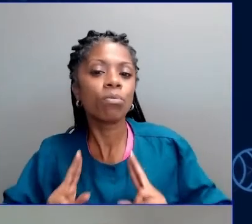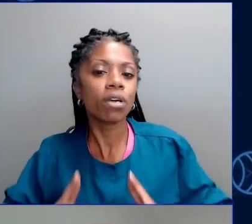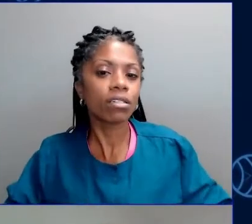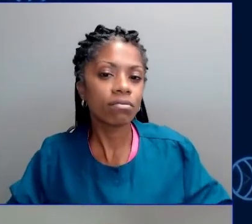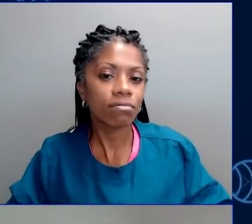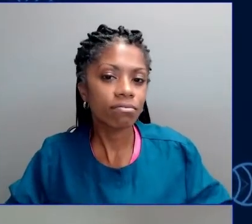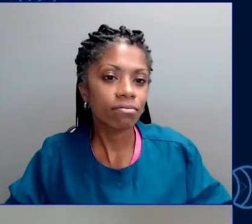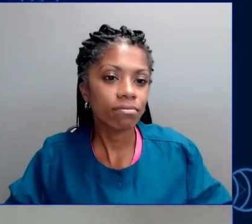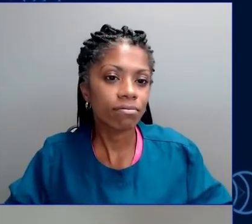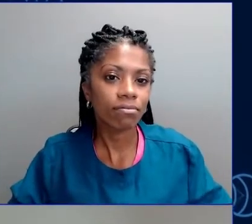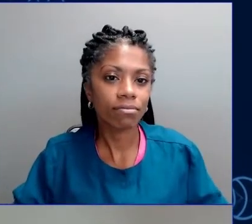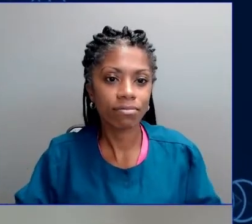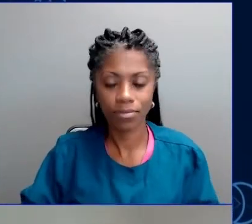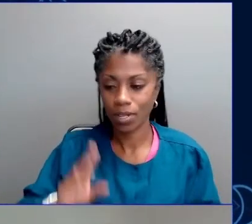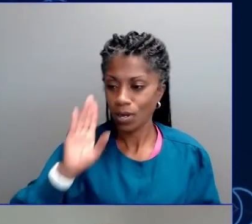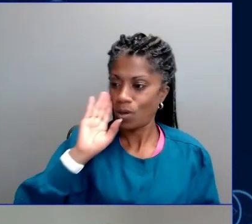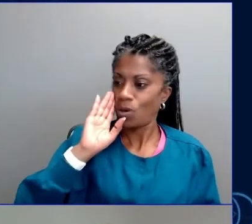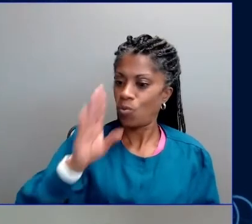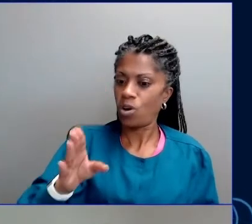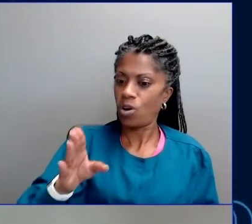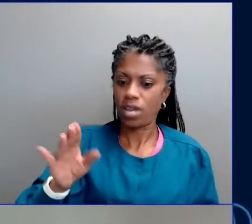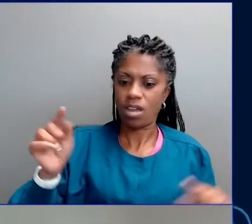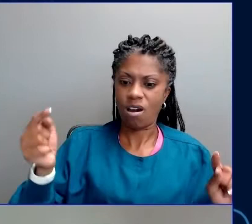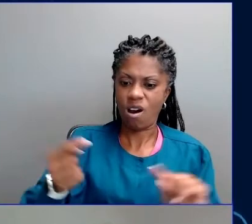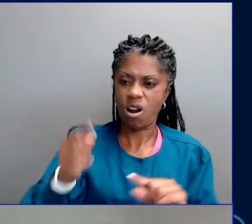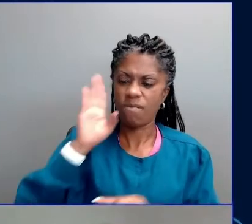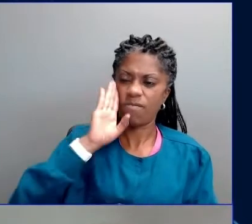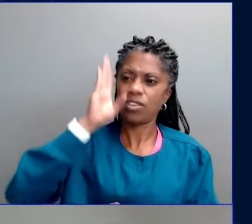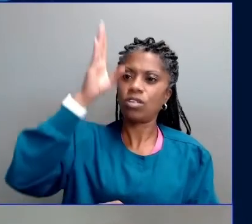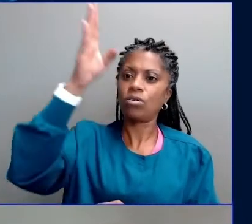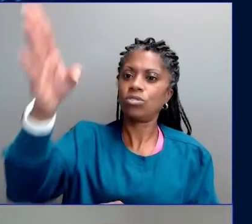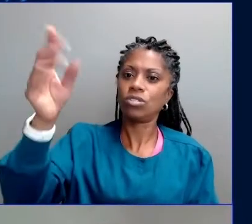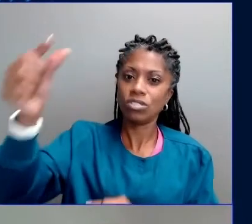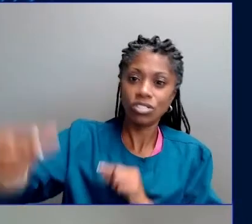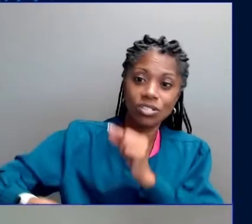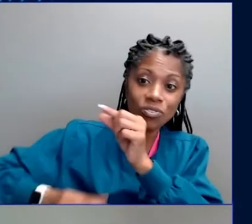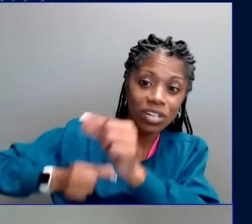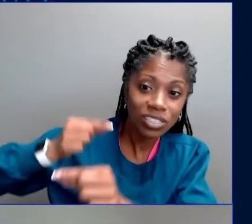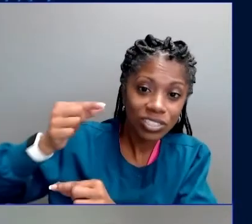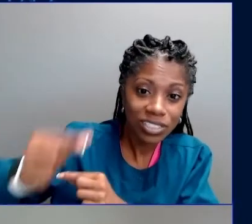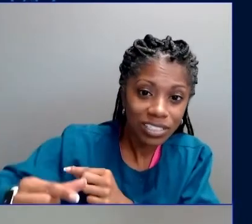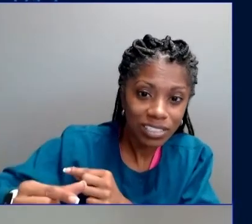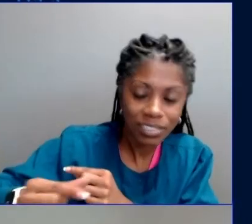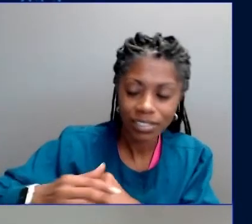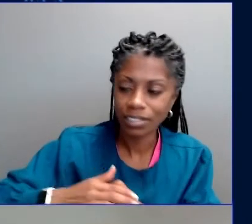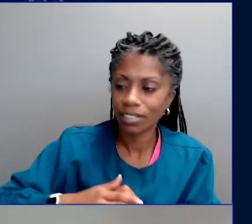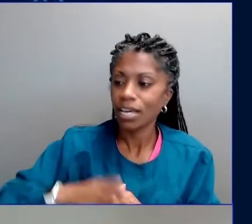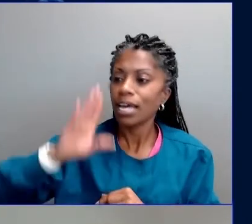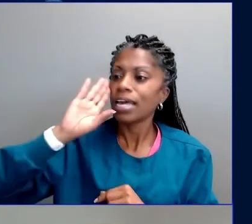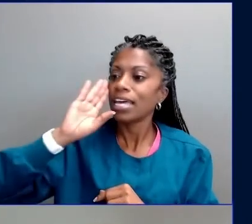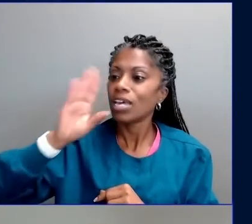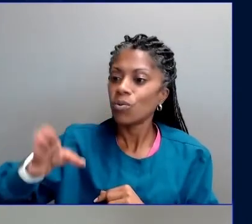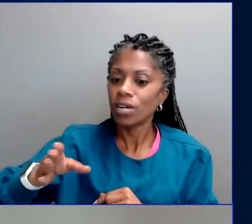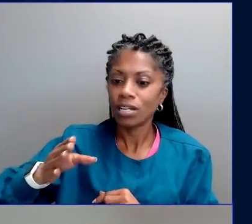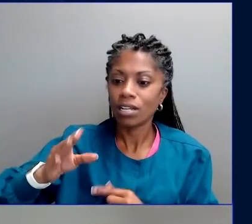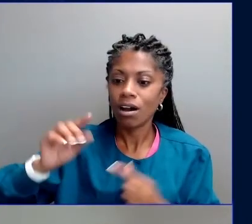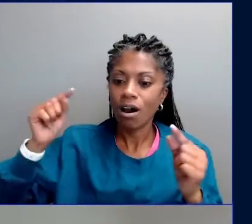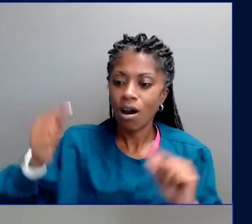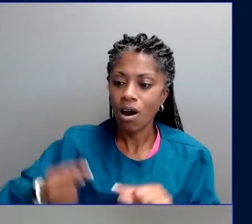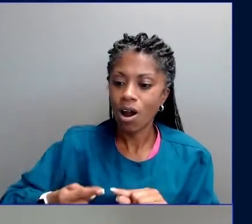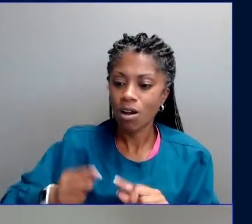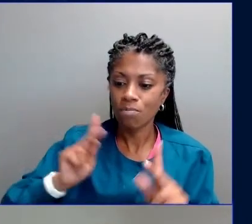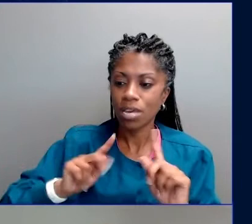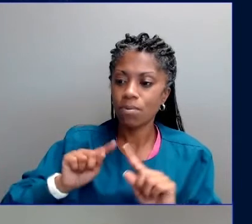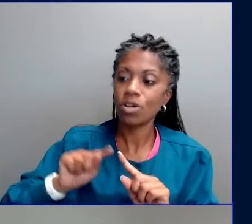future generations, distant in time. It will harm people in developing countries, distant in space, over there, not